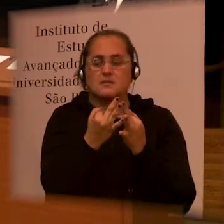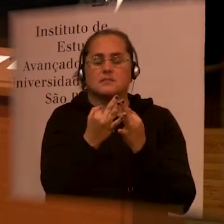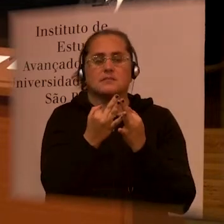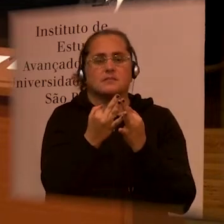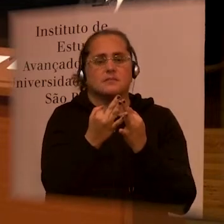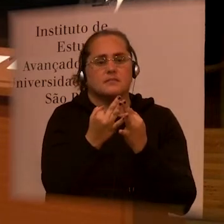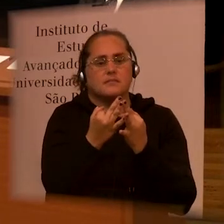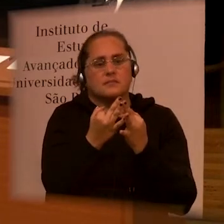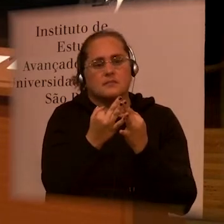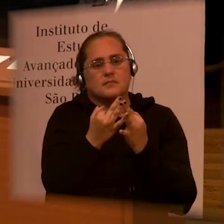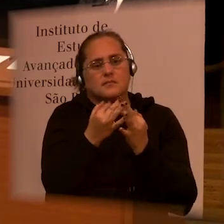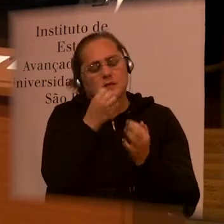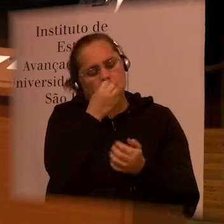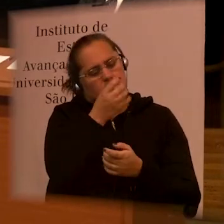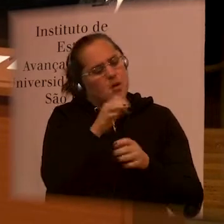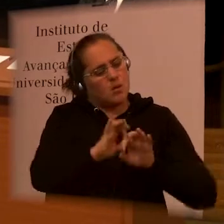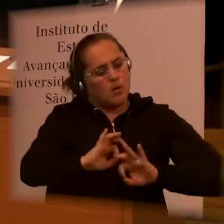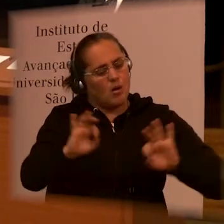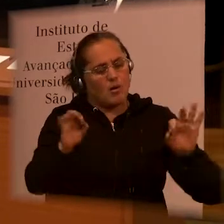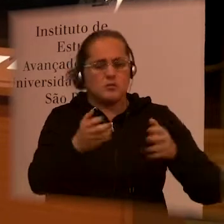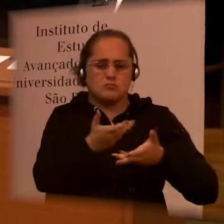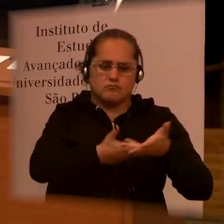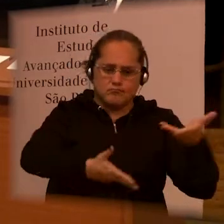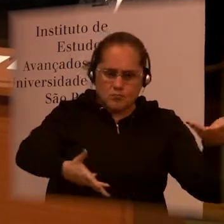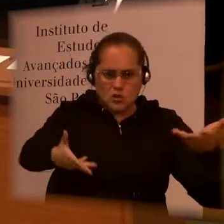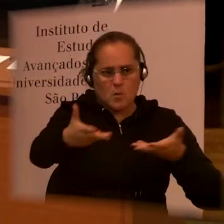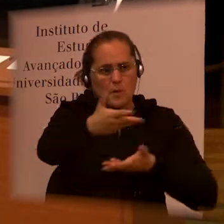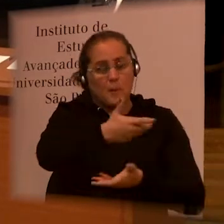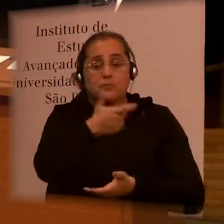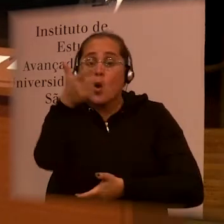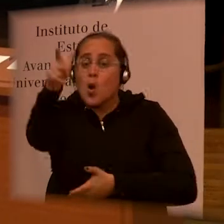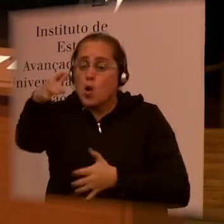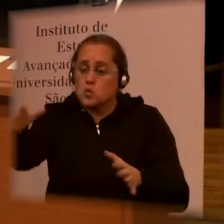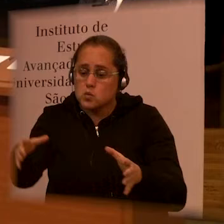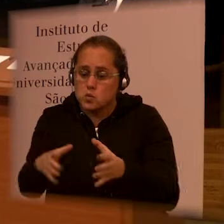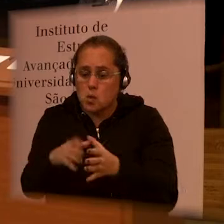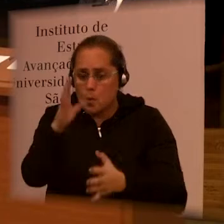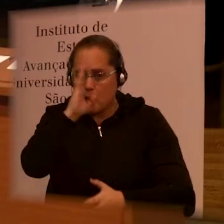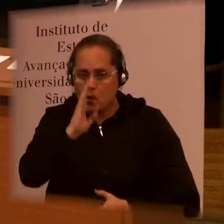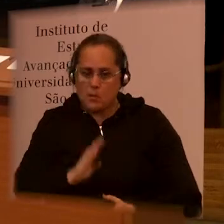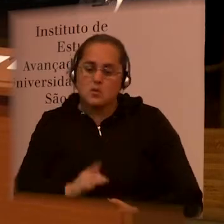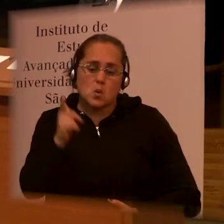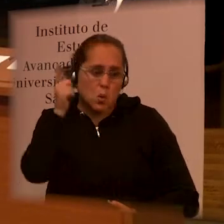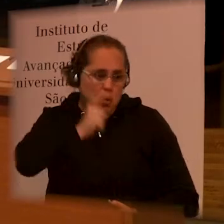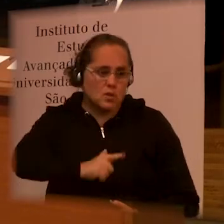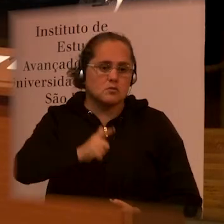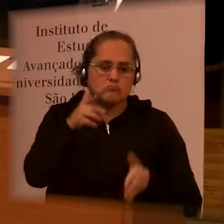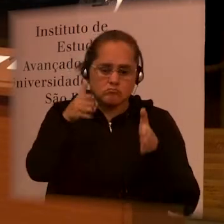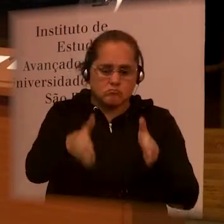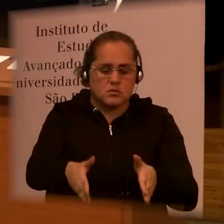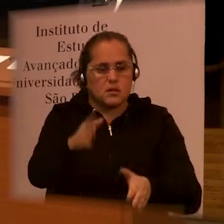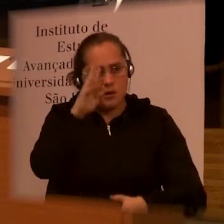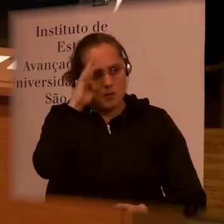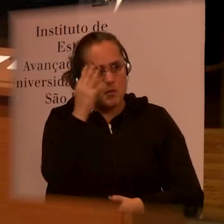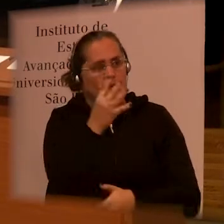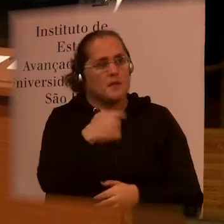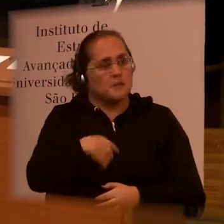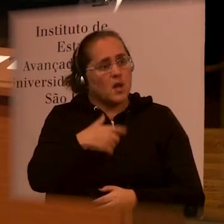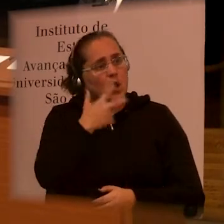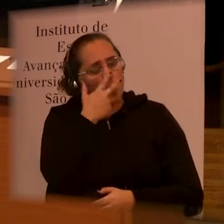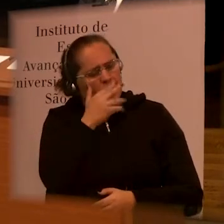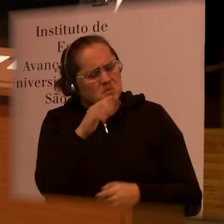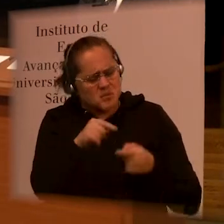would be wonderful. But other groups in Brazil have come up with other kinds of solutions. And actually in two weeks' time in Salvador,